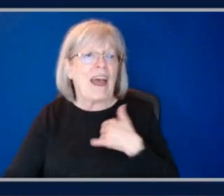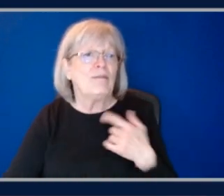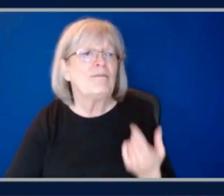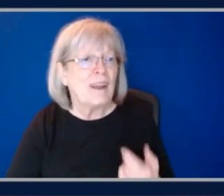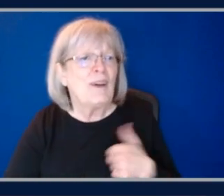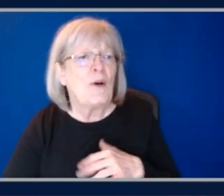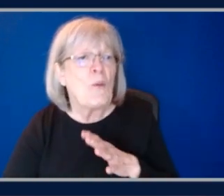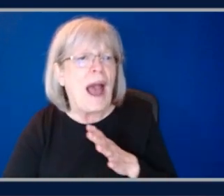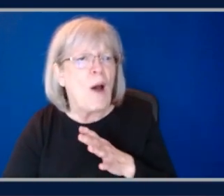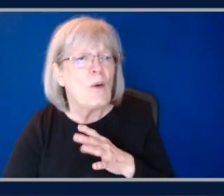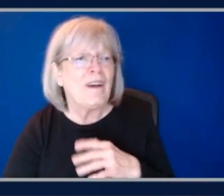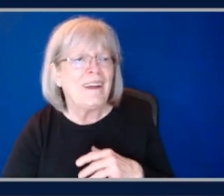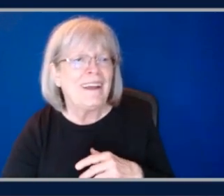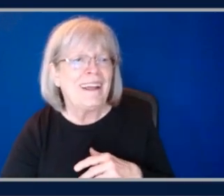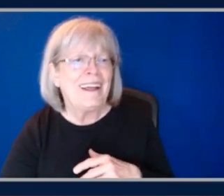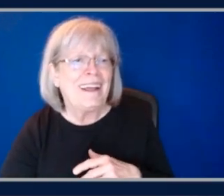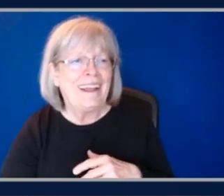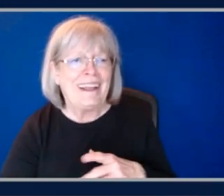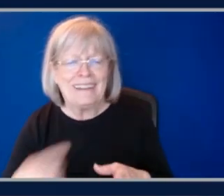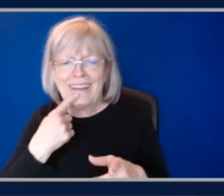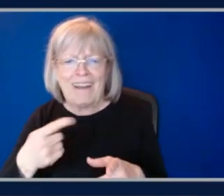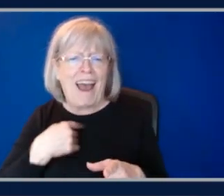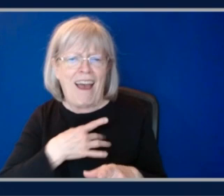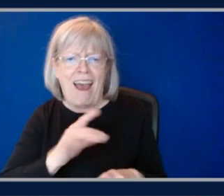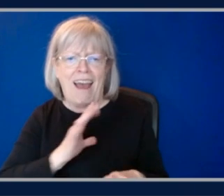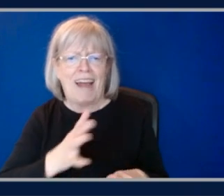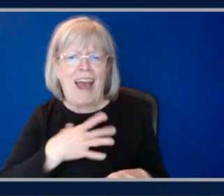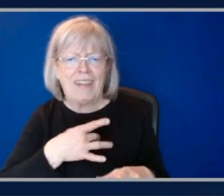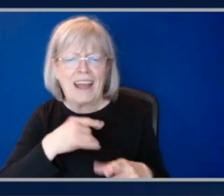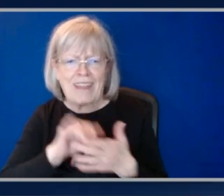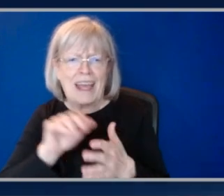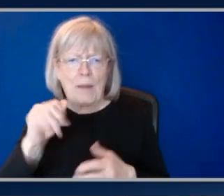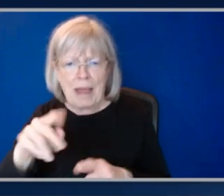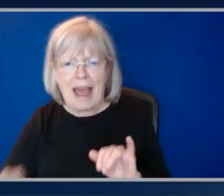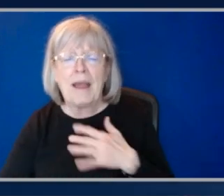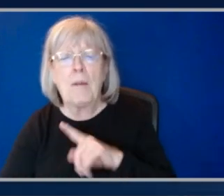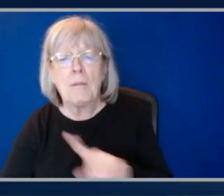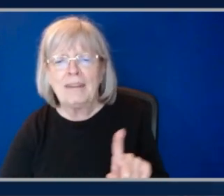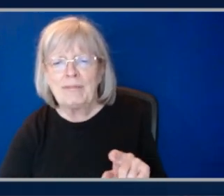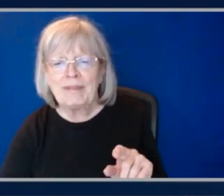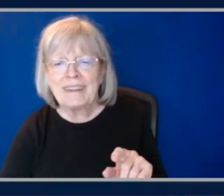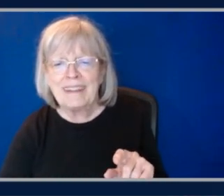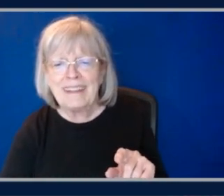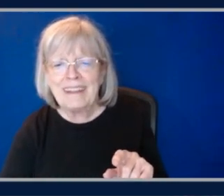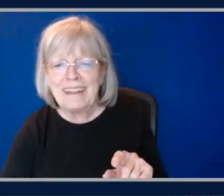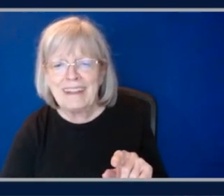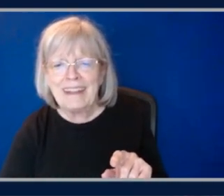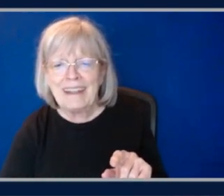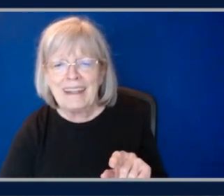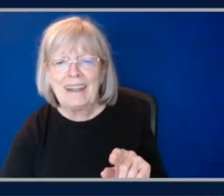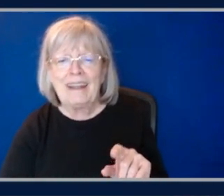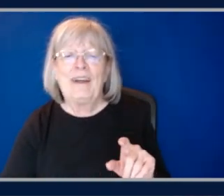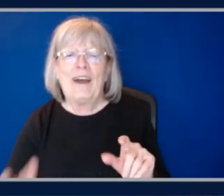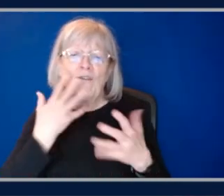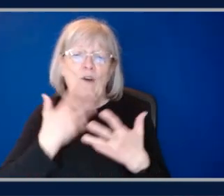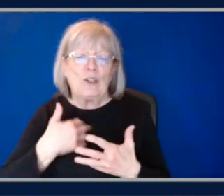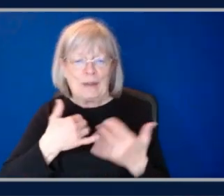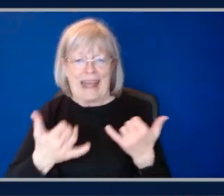That's great. I'm big fan of converse API. Uh, unfortunately we are here, here at time. Um,